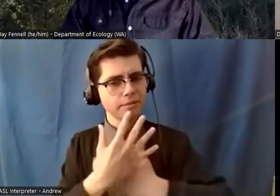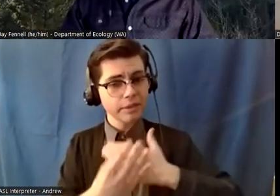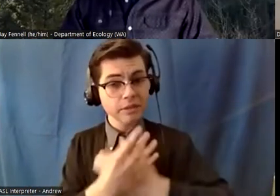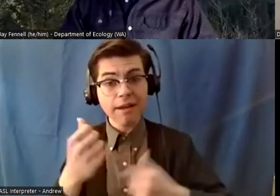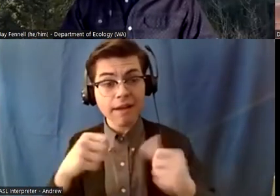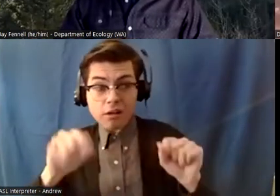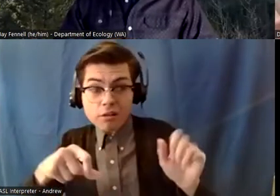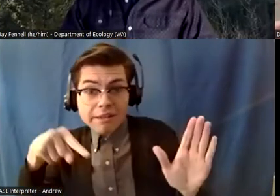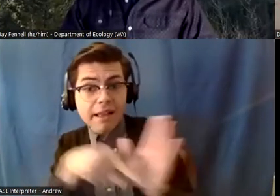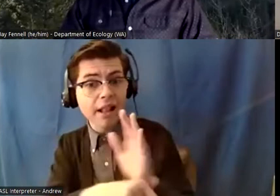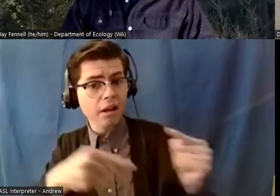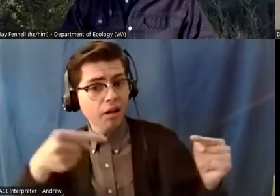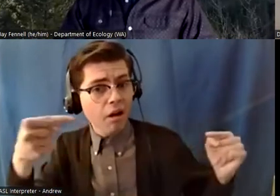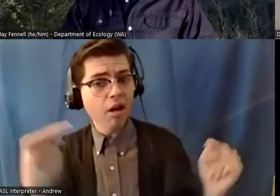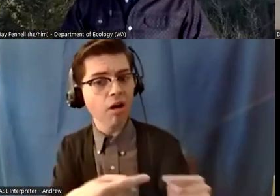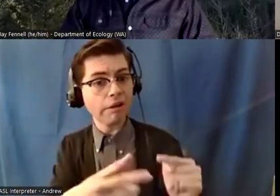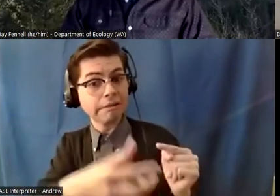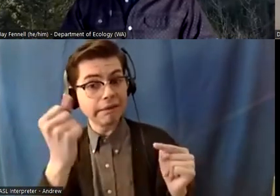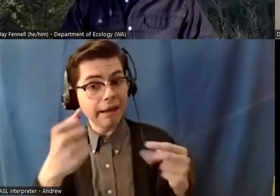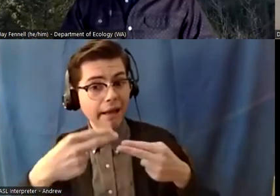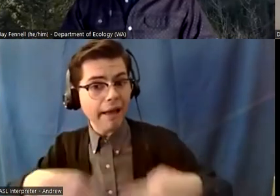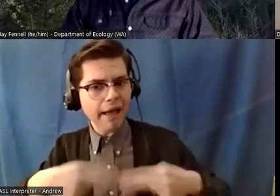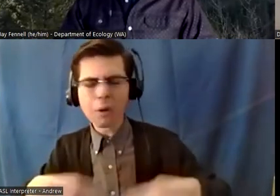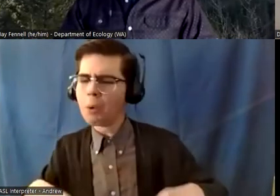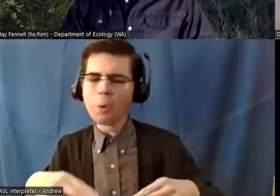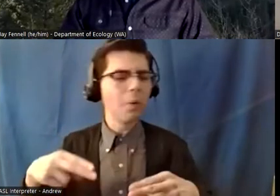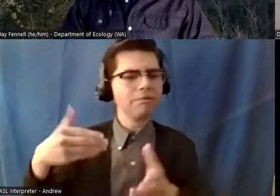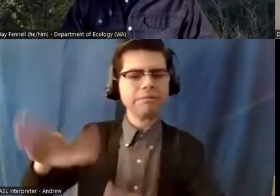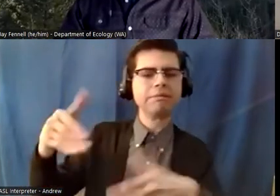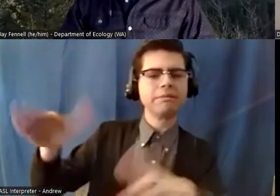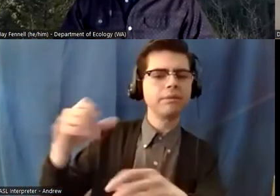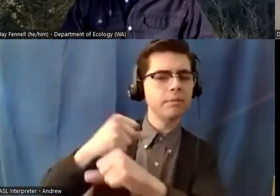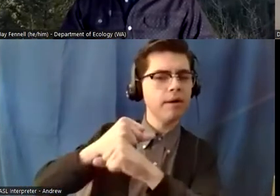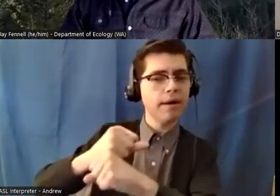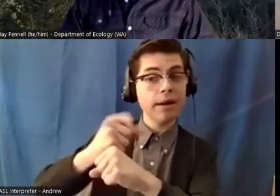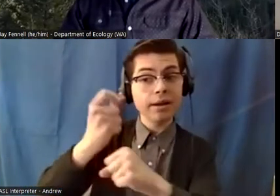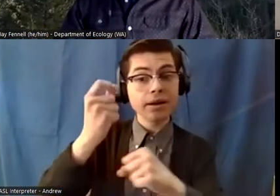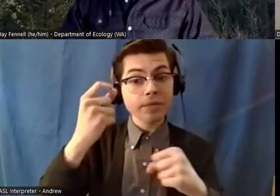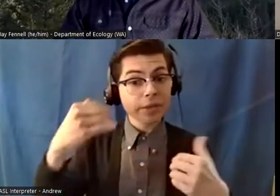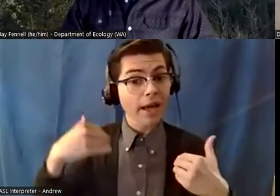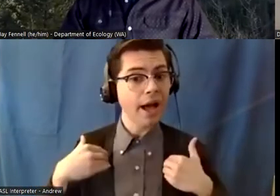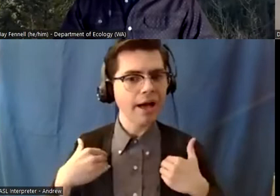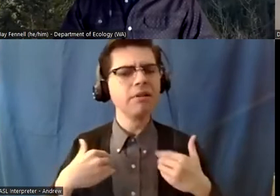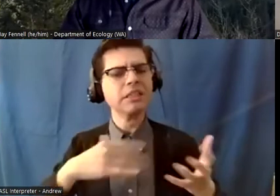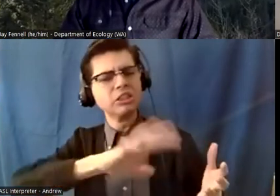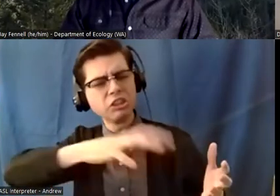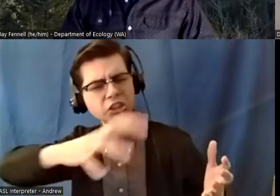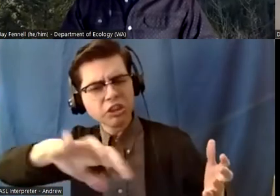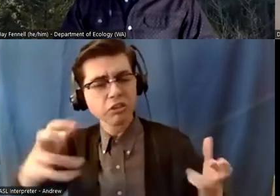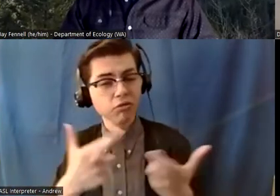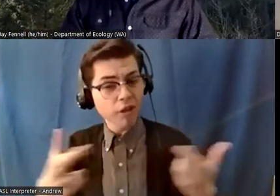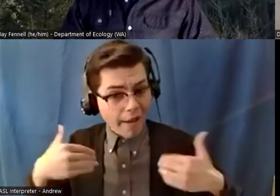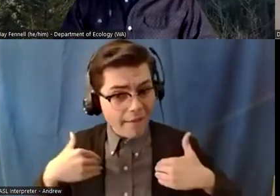or kill them or take their eggs so we didn't have resources to our avails so i i had to work hard to